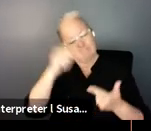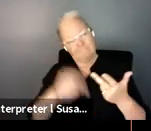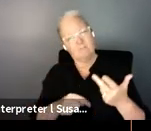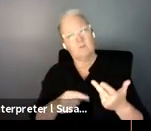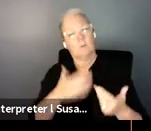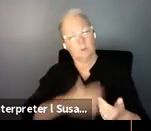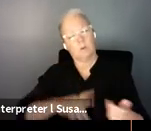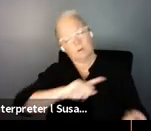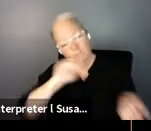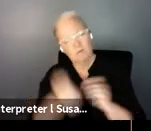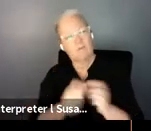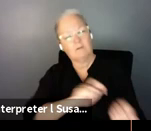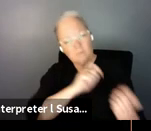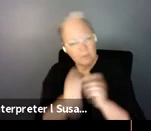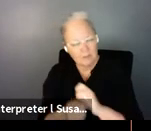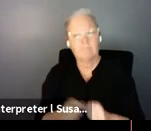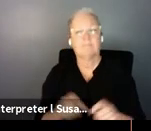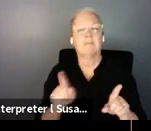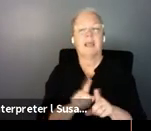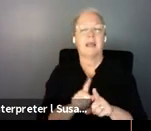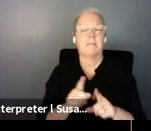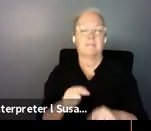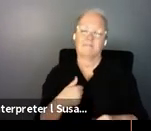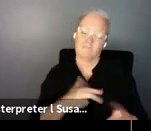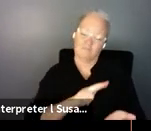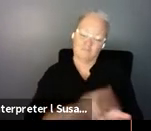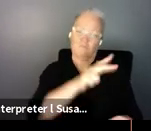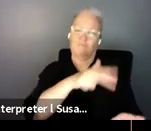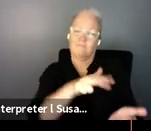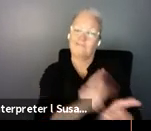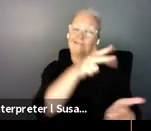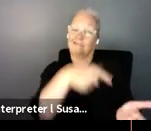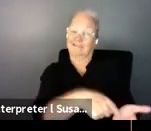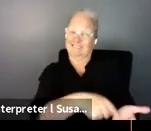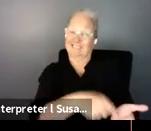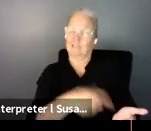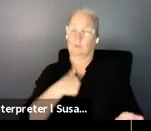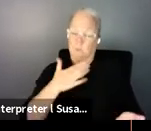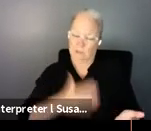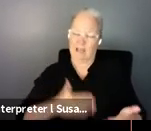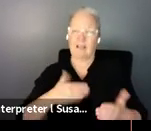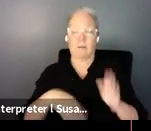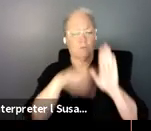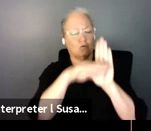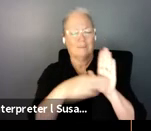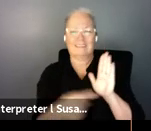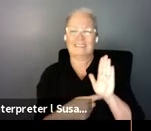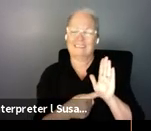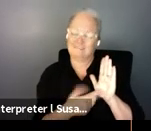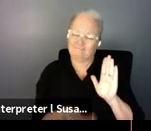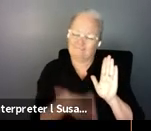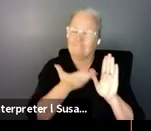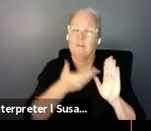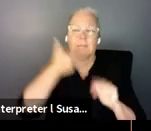change the approval process what we do now is that when the provincial disability empowerment subcommittee